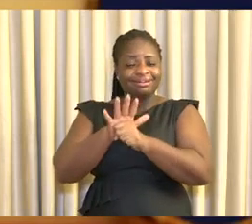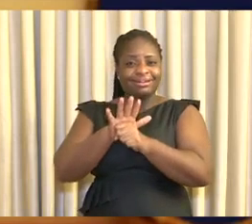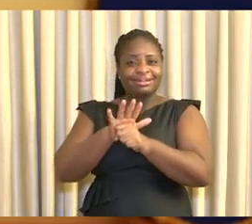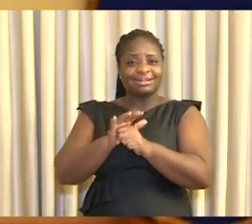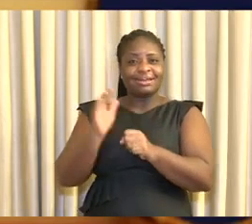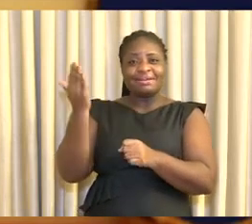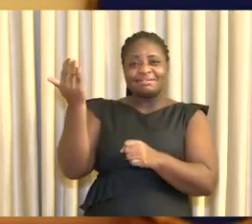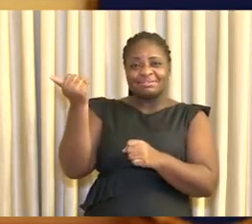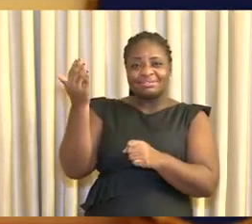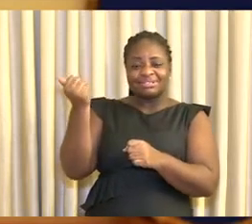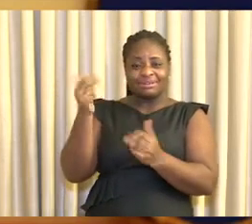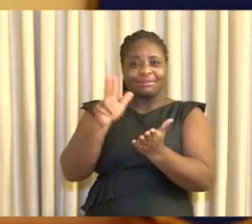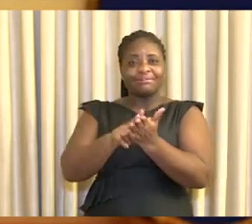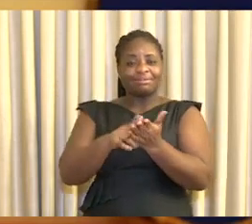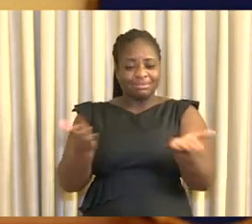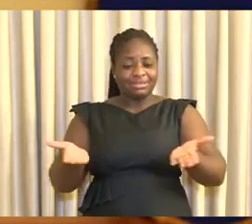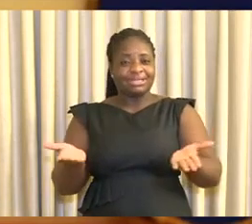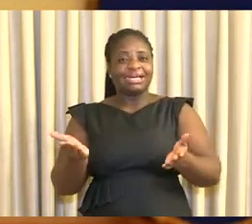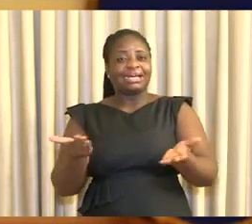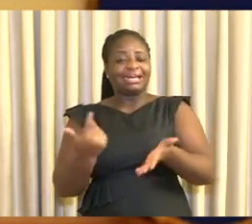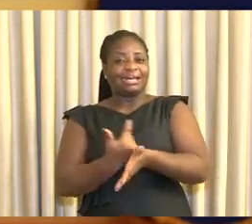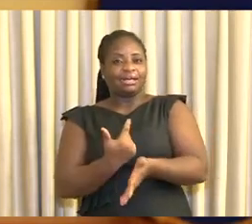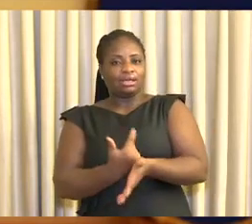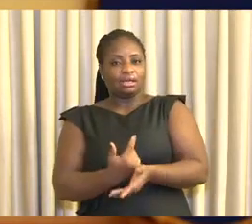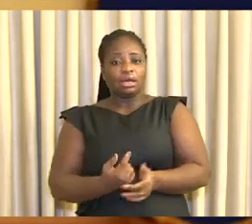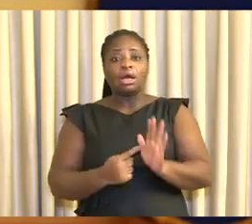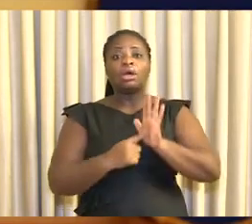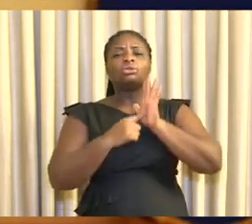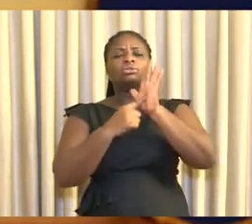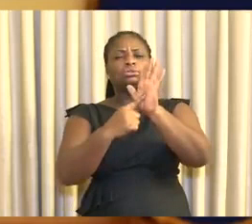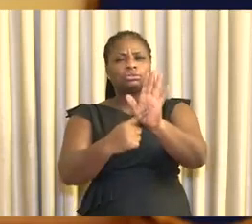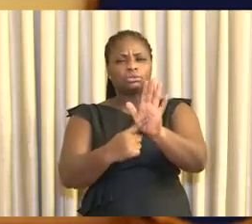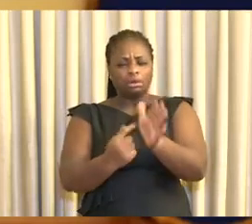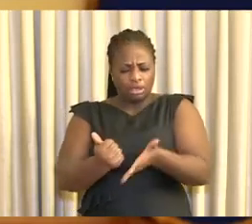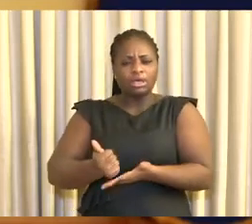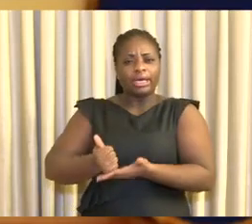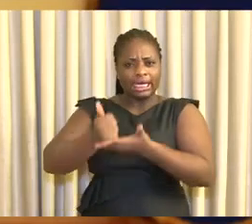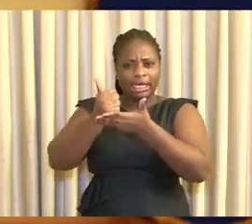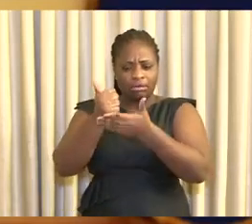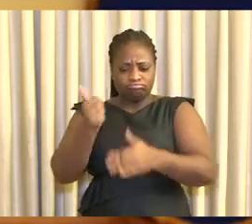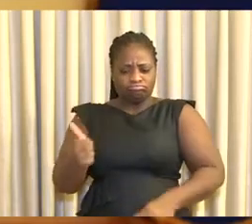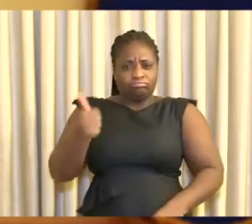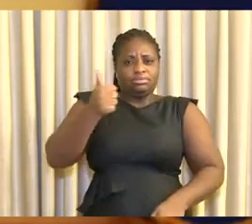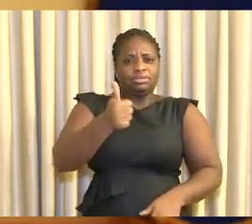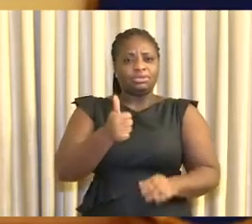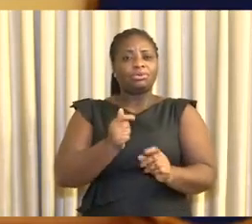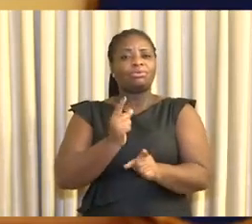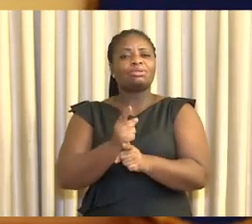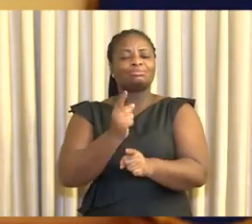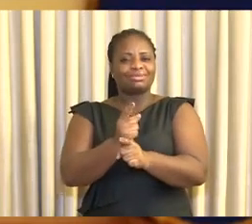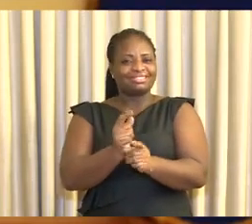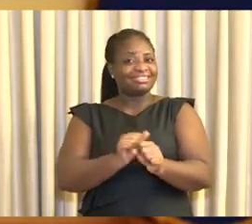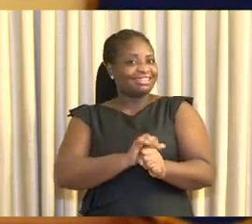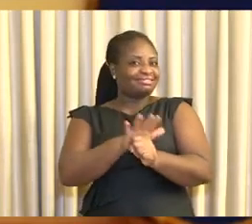confirmed cases in Ghana. This is a significant milestone in Ghana's response to the pandemic,